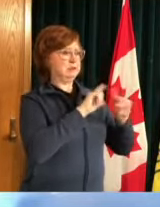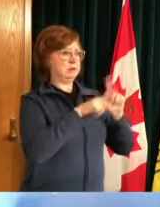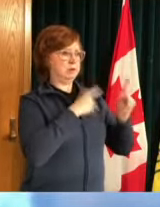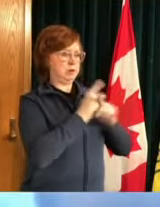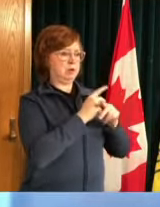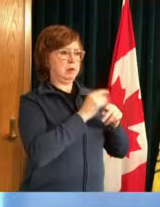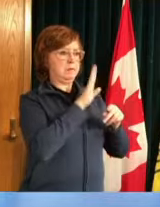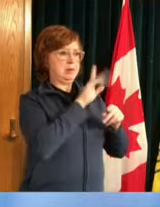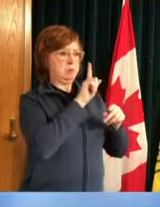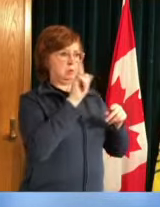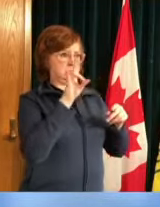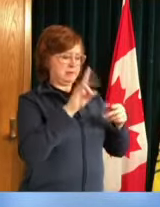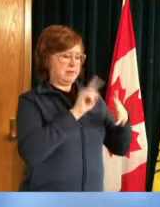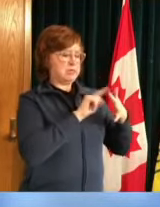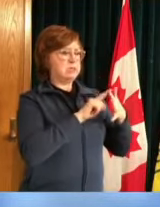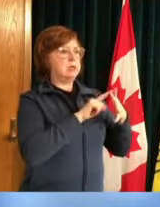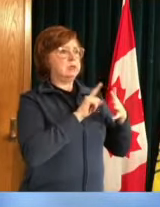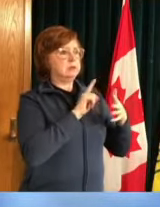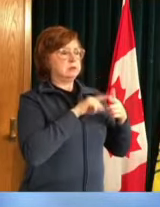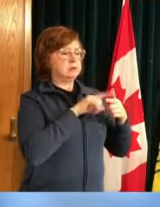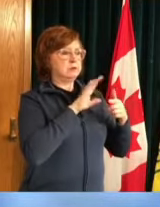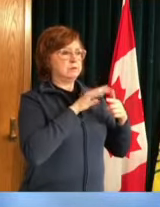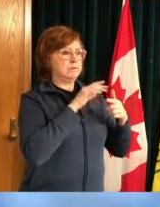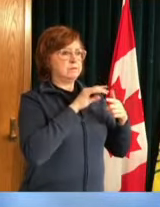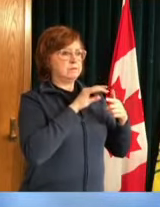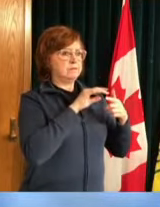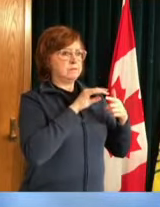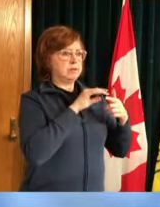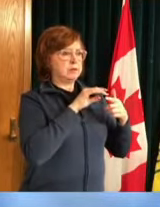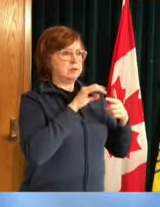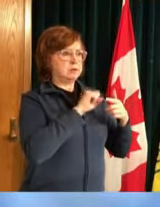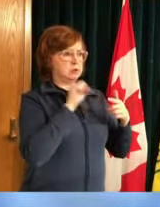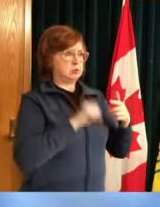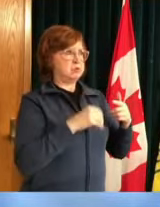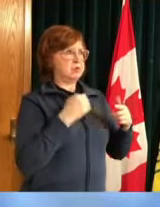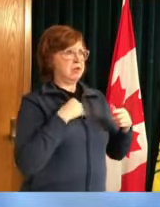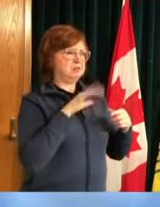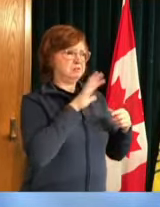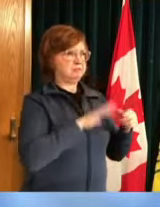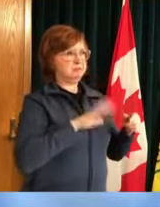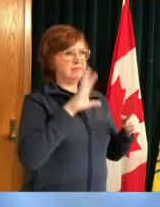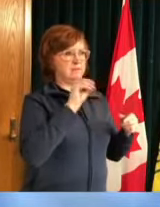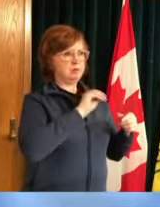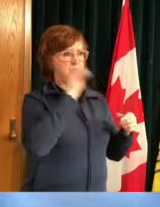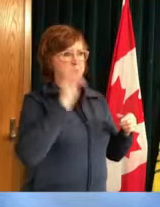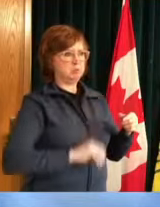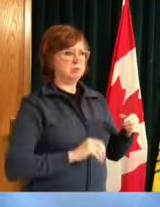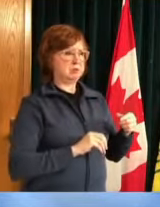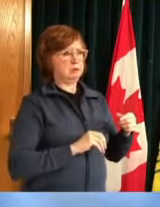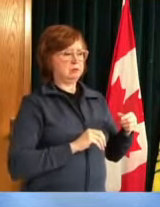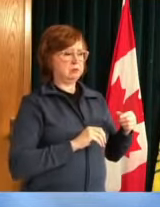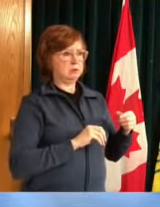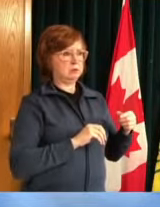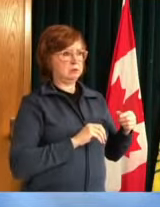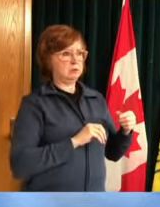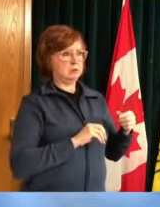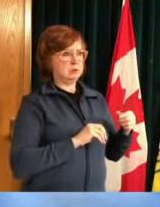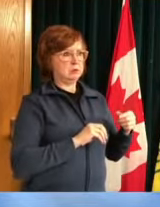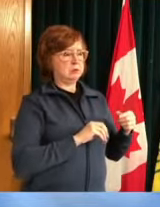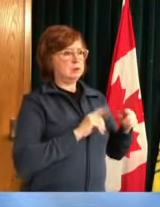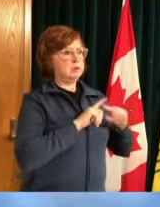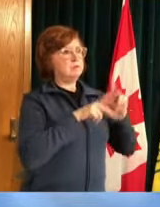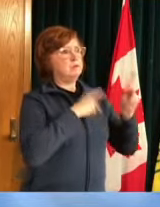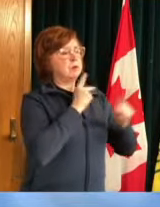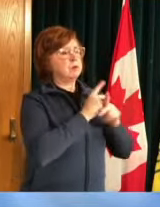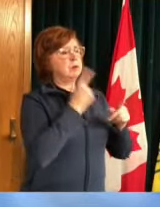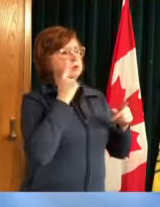about half of the um uh range of uh of of the cases in saskatoon are range